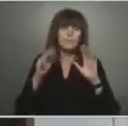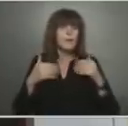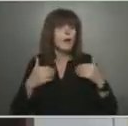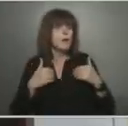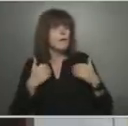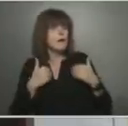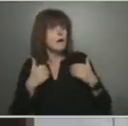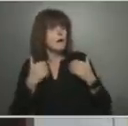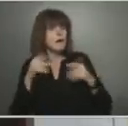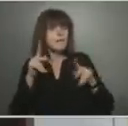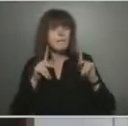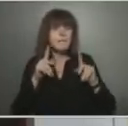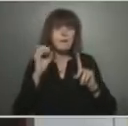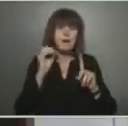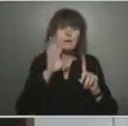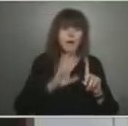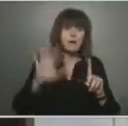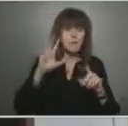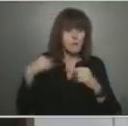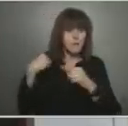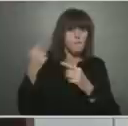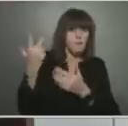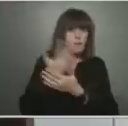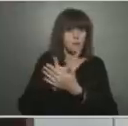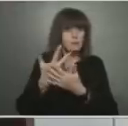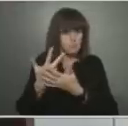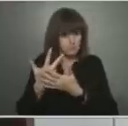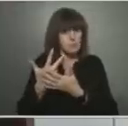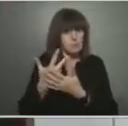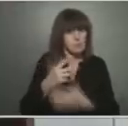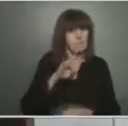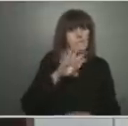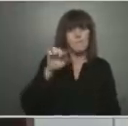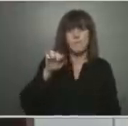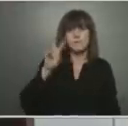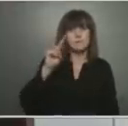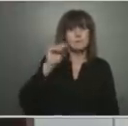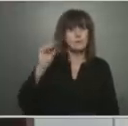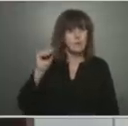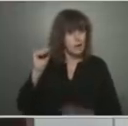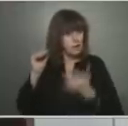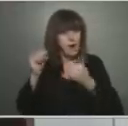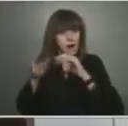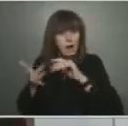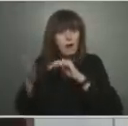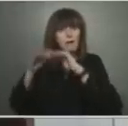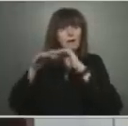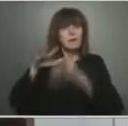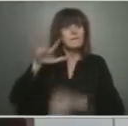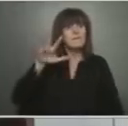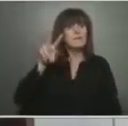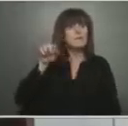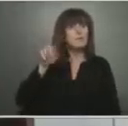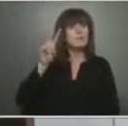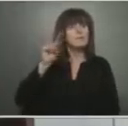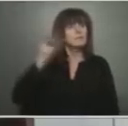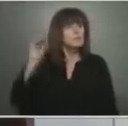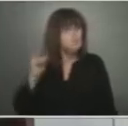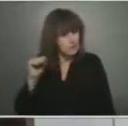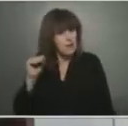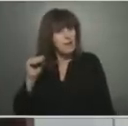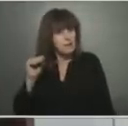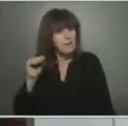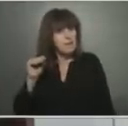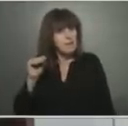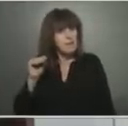three weeks from 44.6% to 52.7%. And 13.2% of our